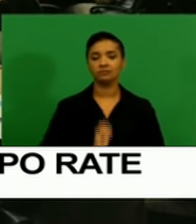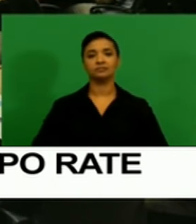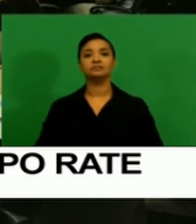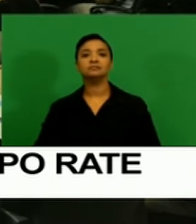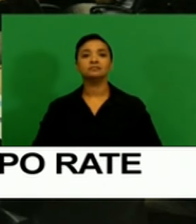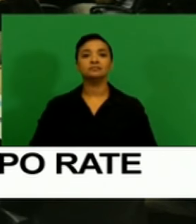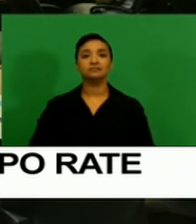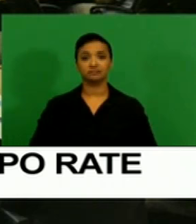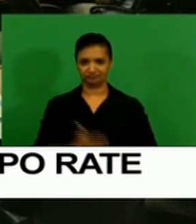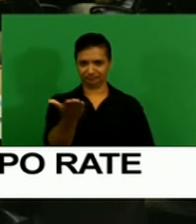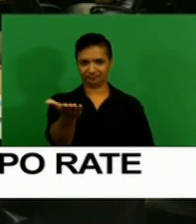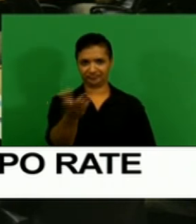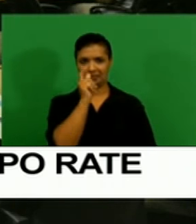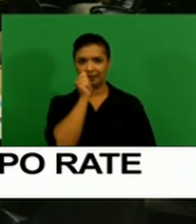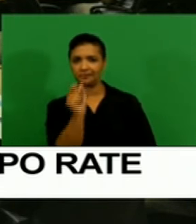Say.